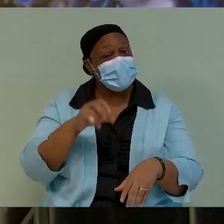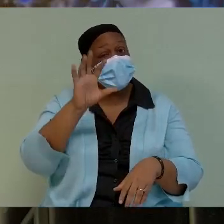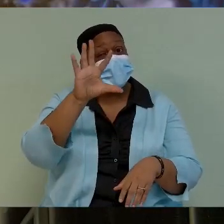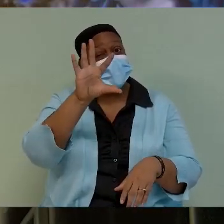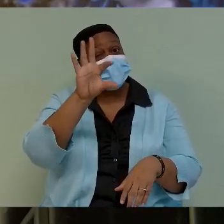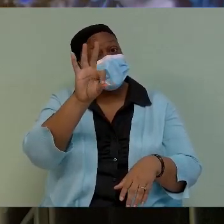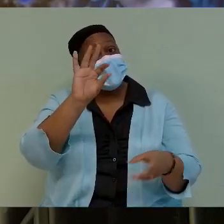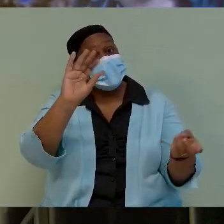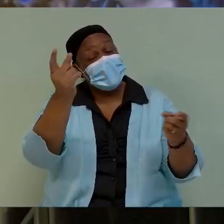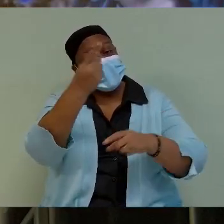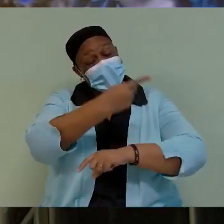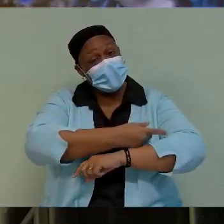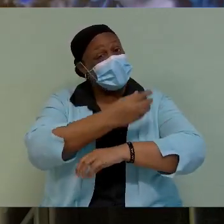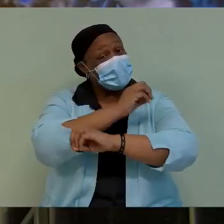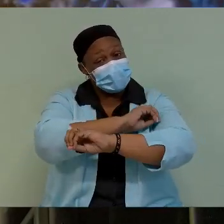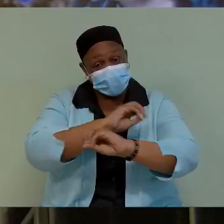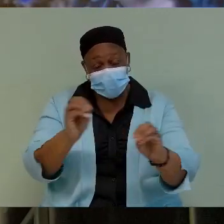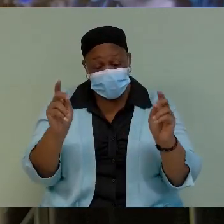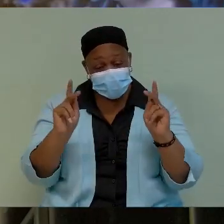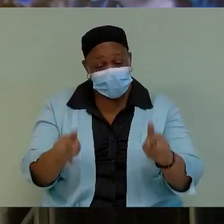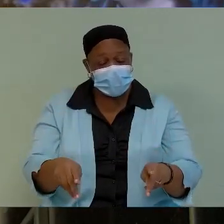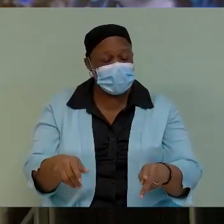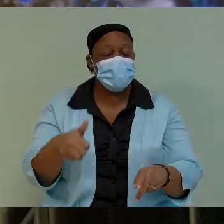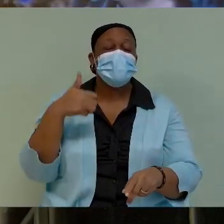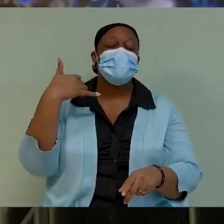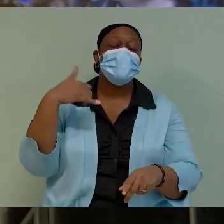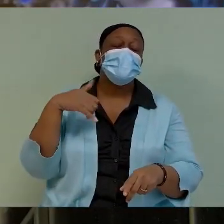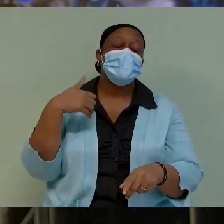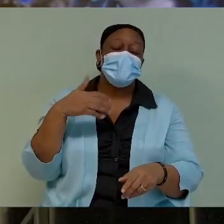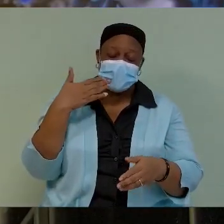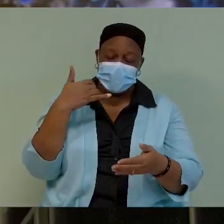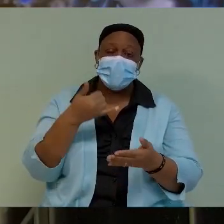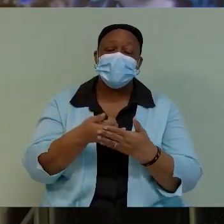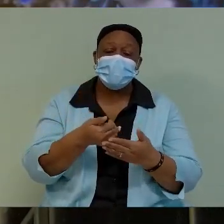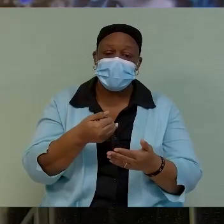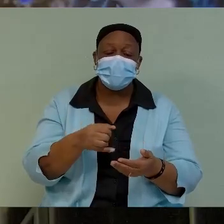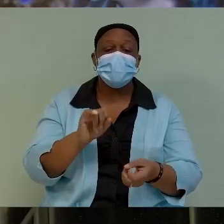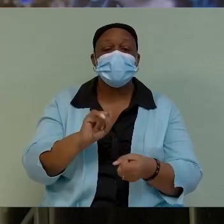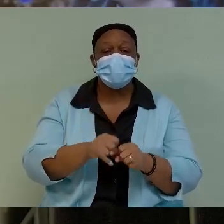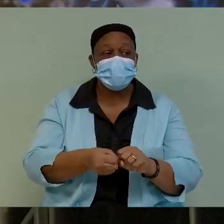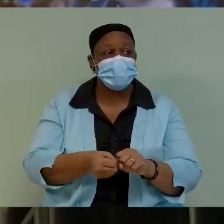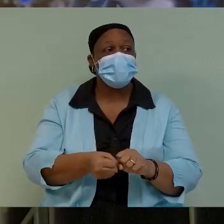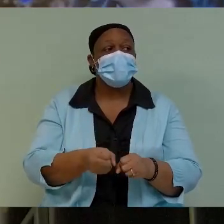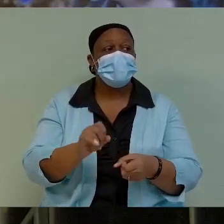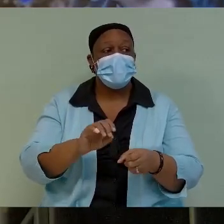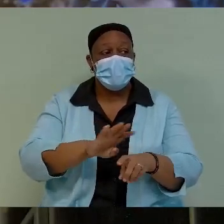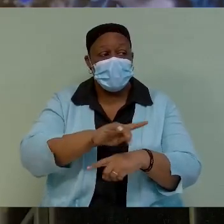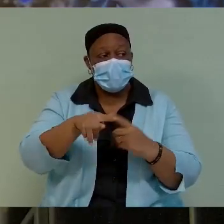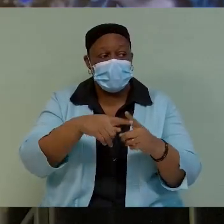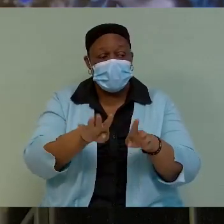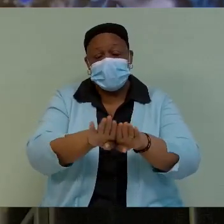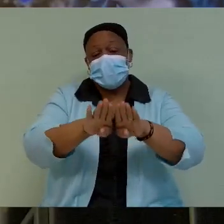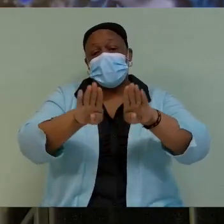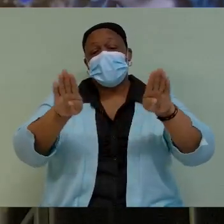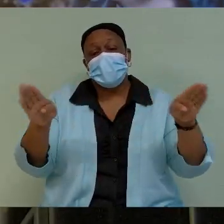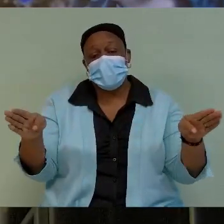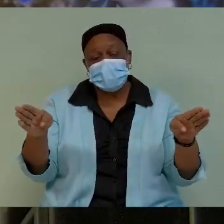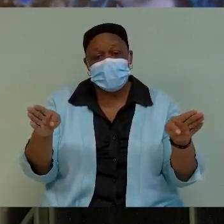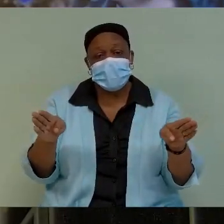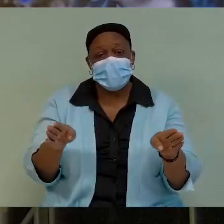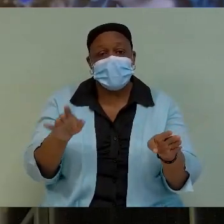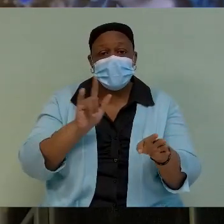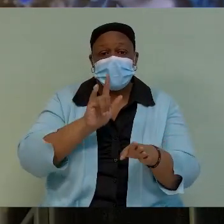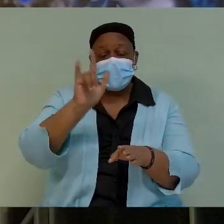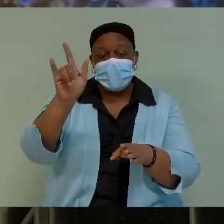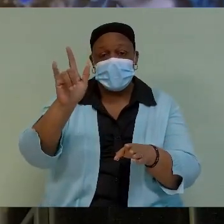And I'm hopeful that once we begin to reopen the borders, persons will continue to listen to the advice of the